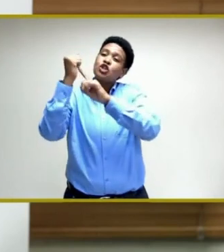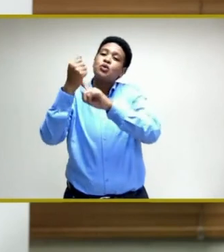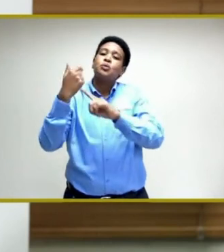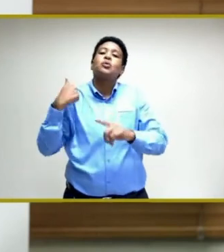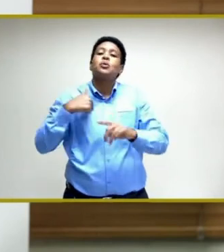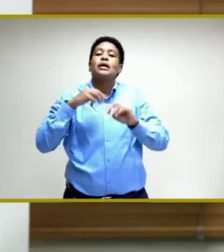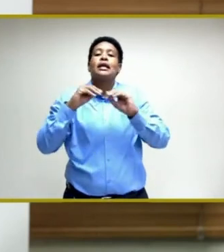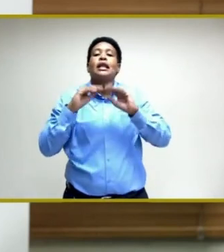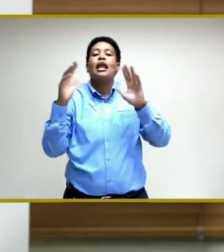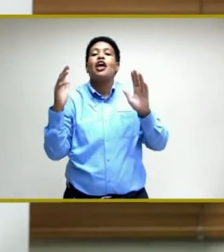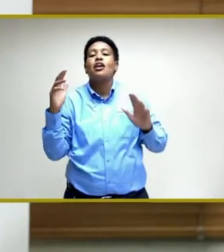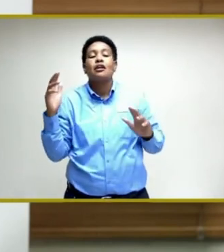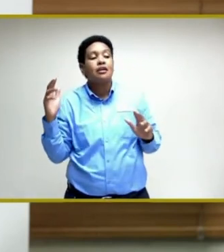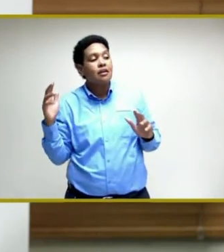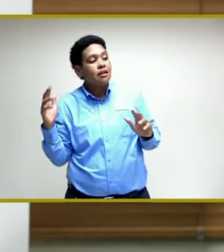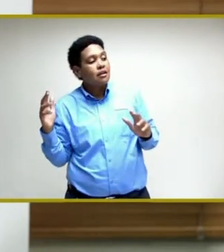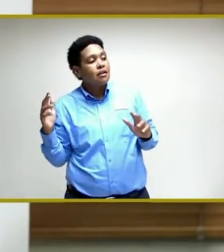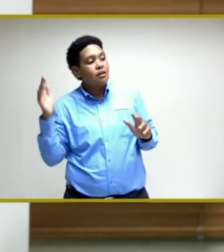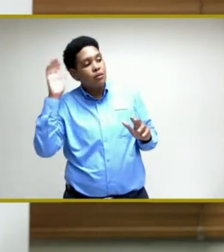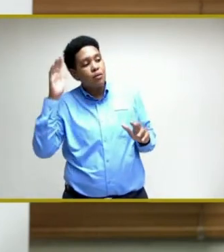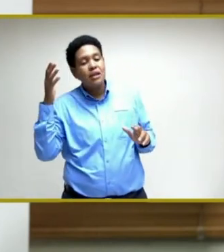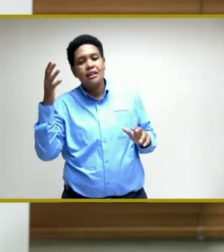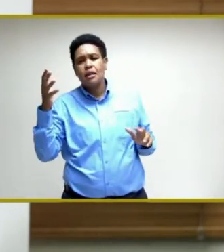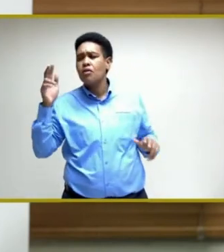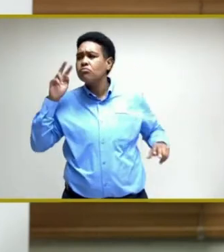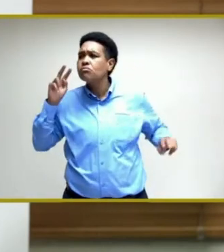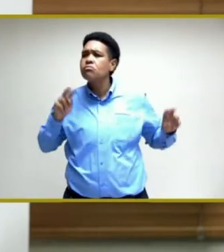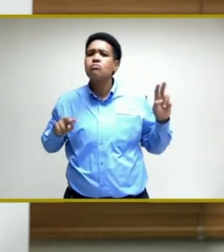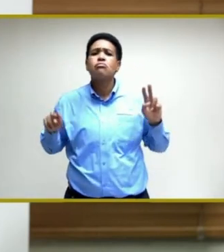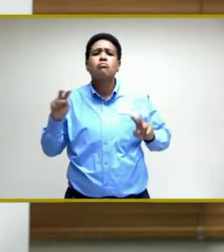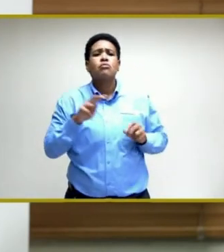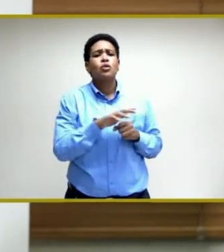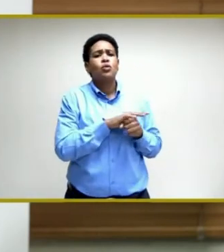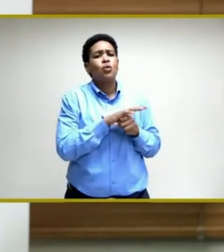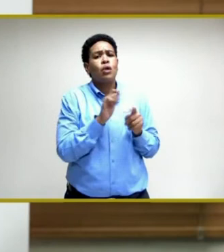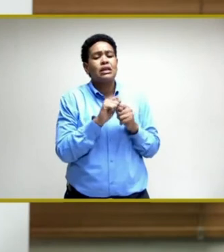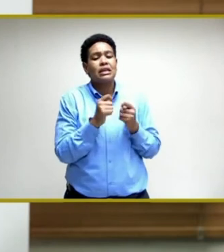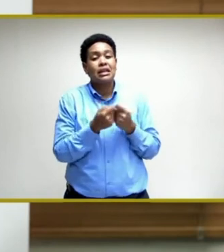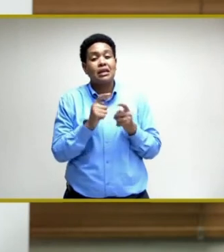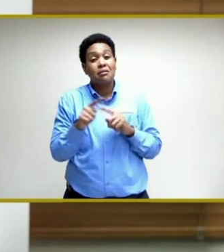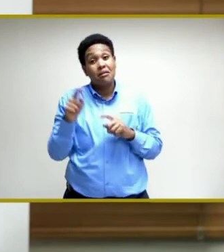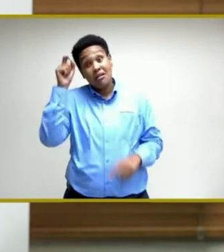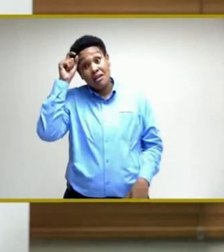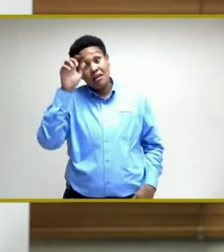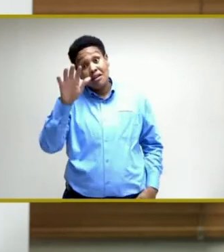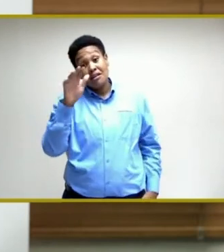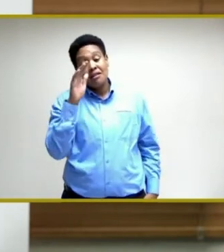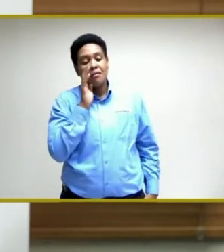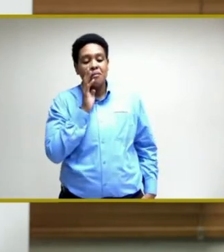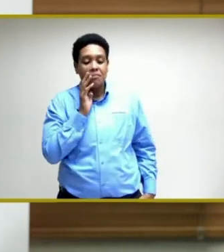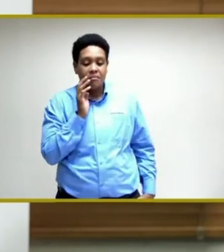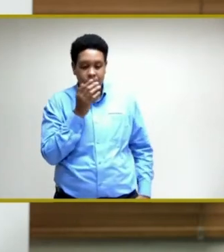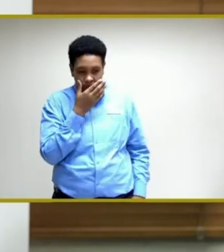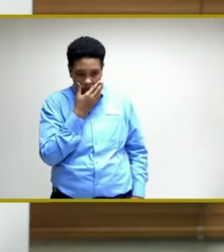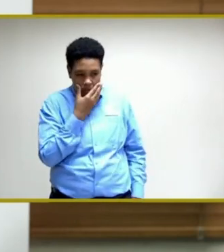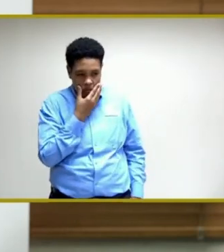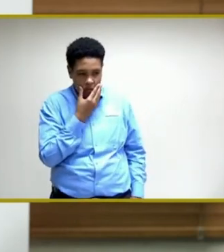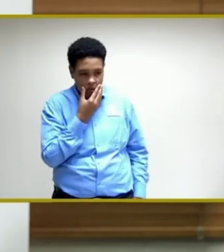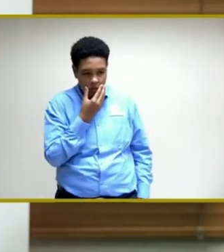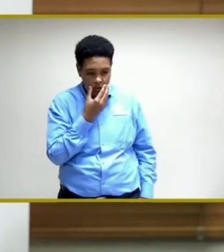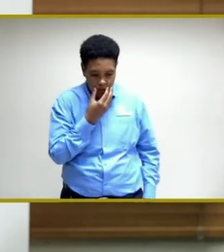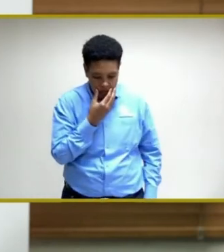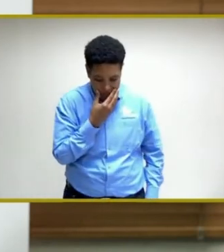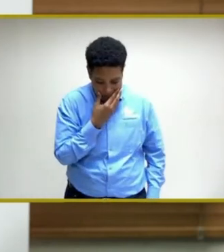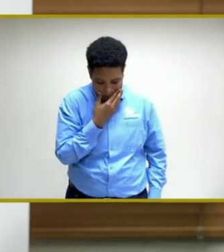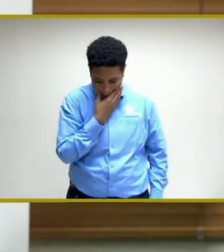clearly would be there on the ground, the local team. However, enforcement